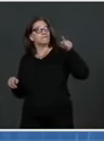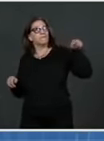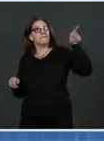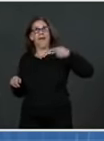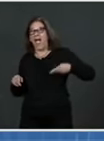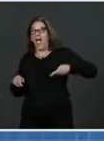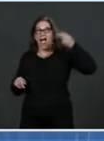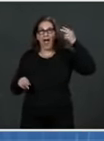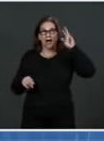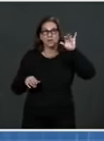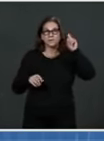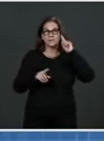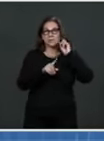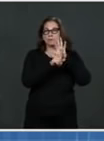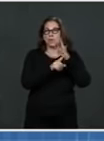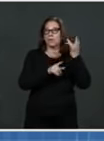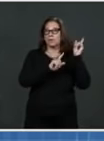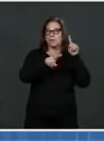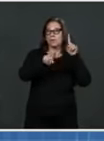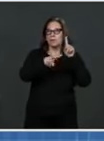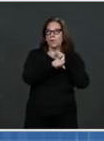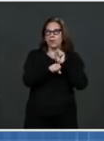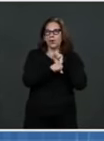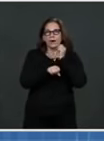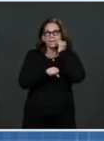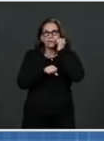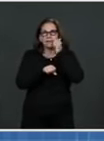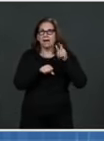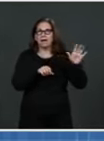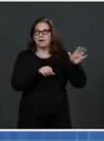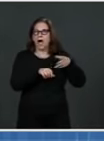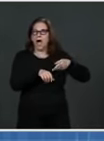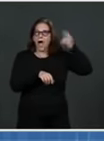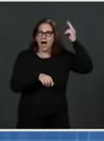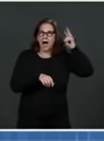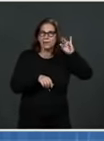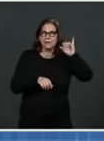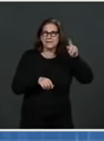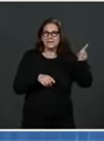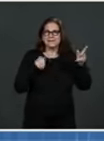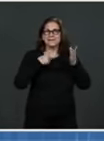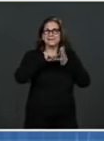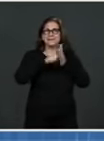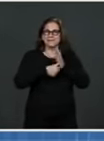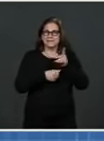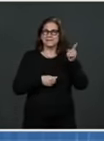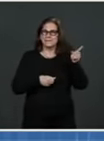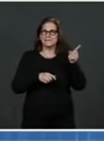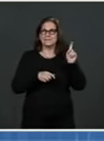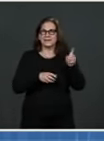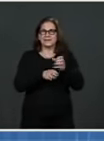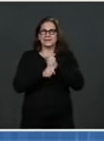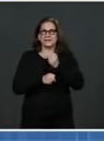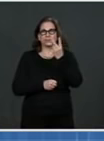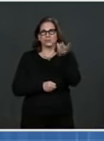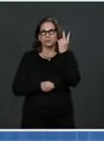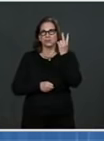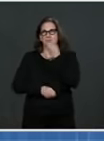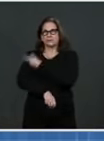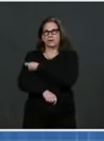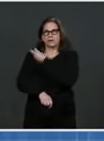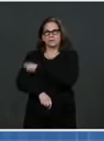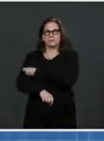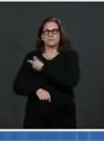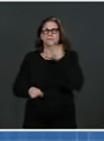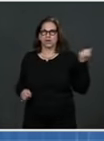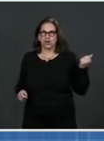These findings also underscore the importance of getting both of the recommended doses of the vaccine in order to get the greatest